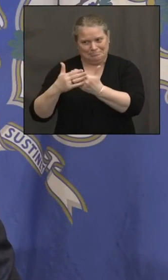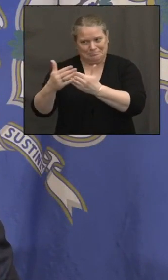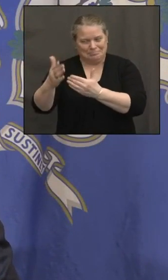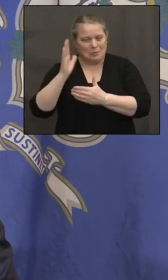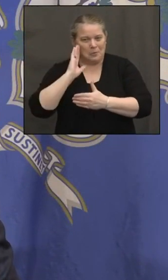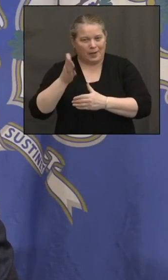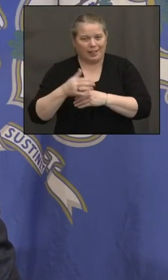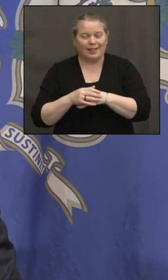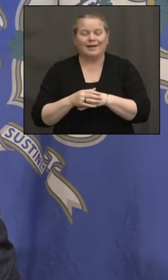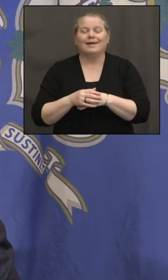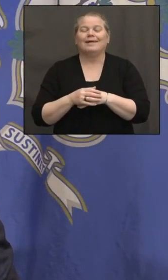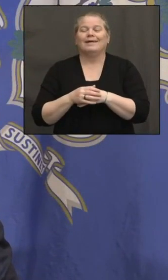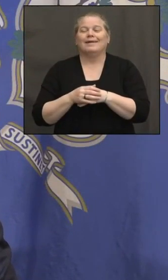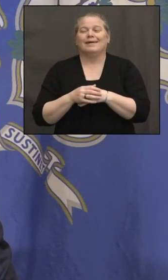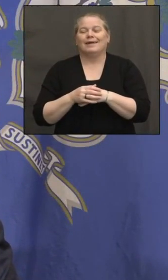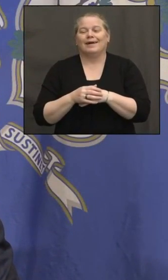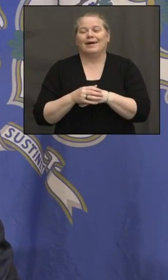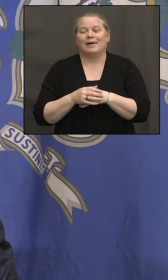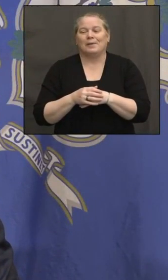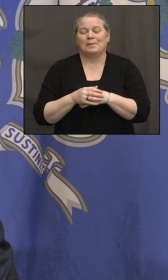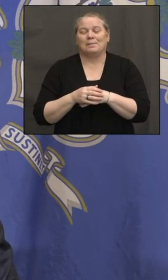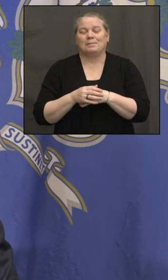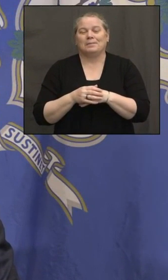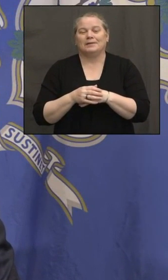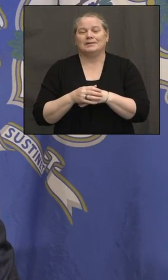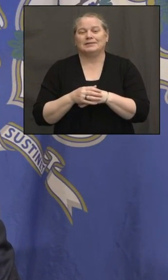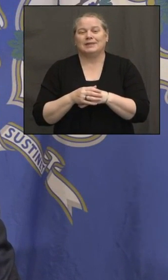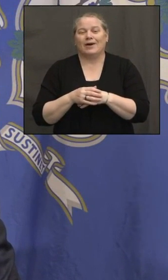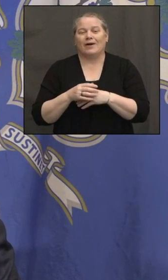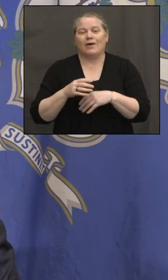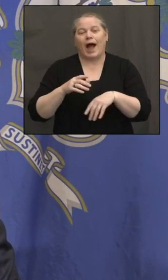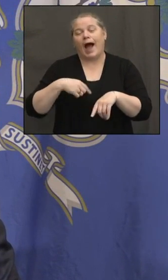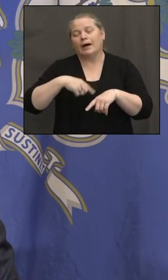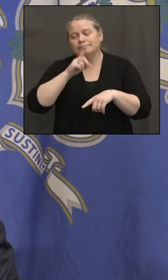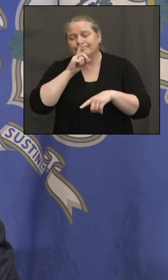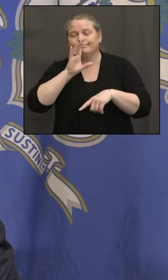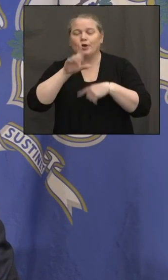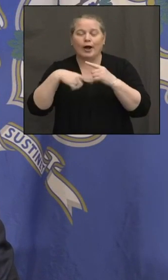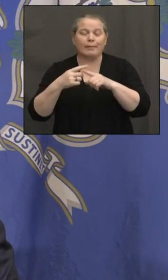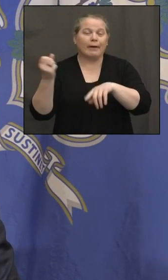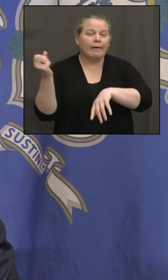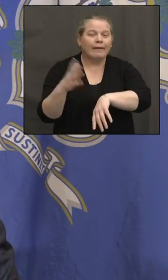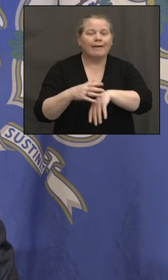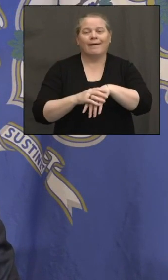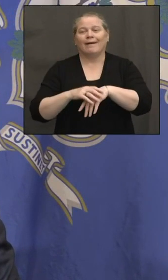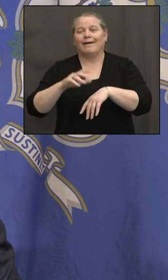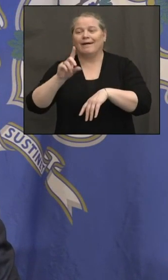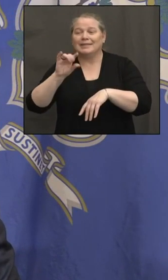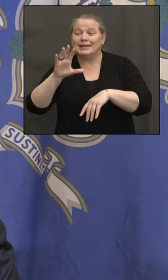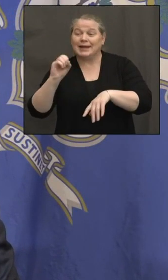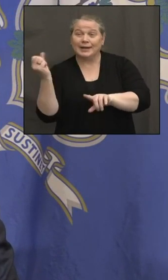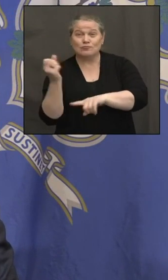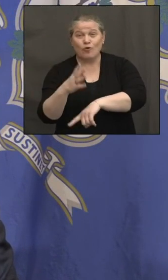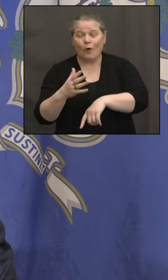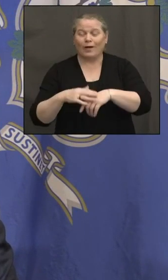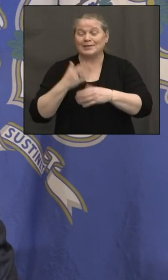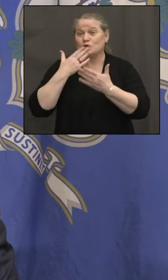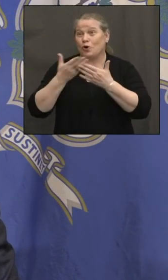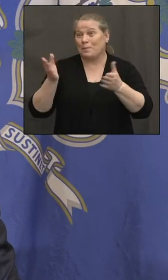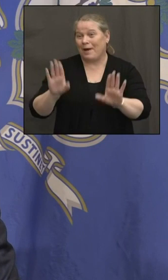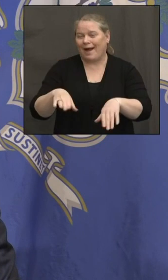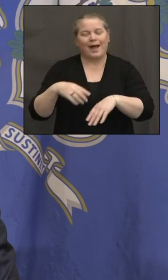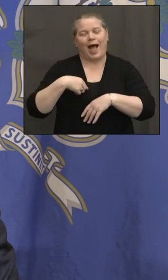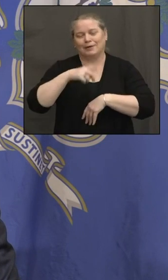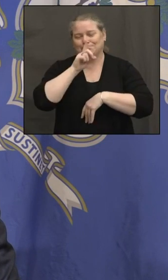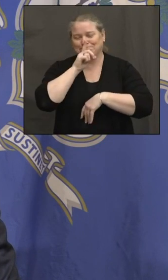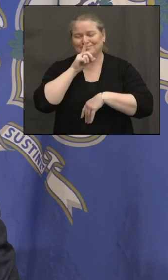future. I'll spare you any, um, it's a roll of the dice. It's a good bet type of analogies and just say, right now it's, I think it's